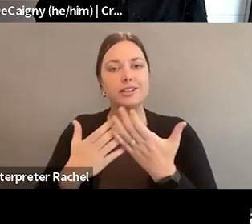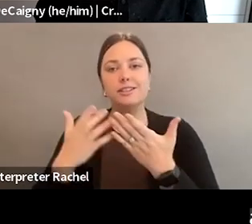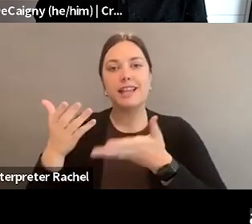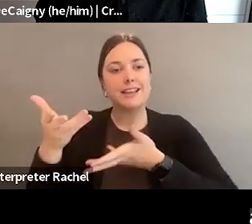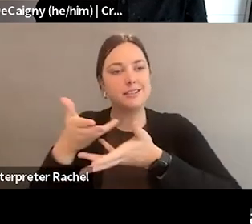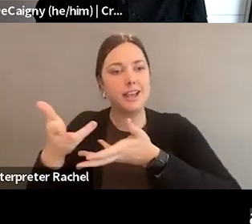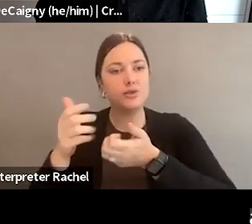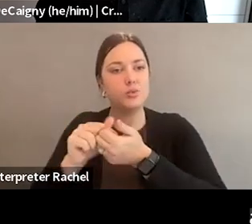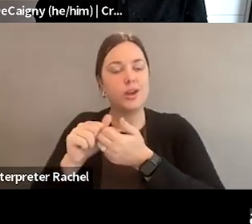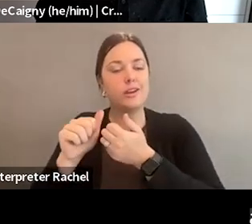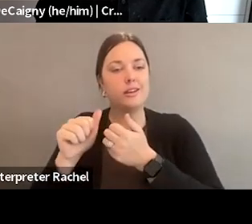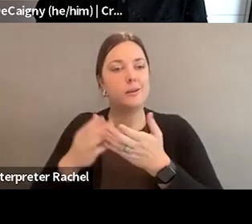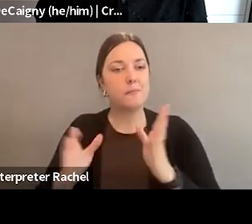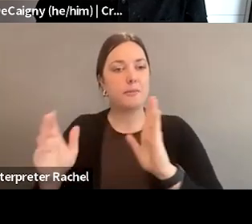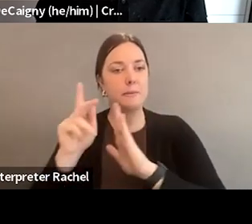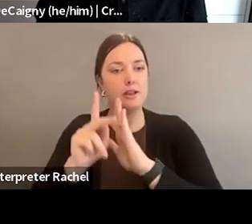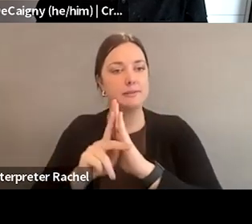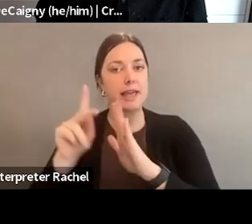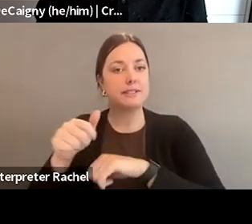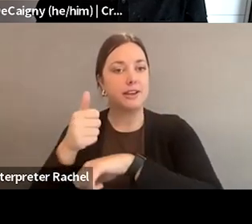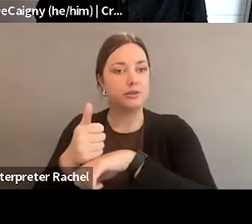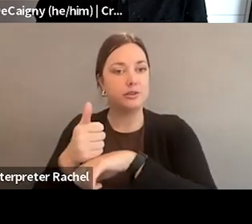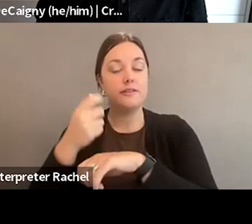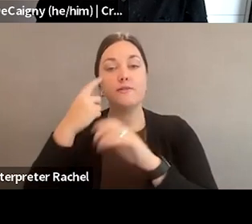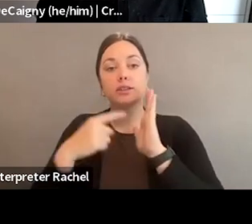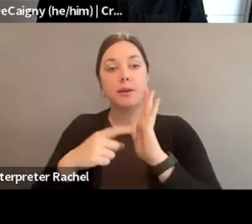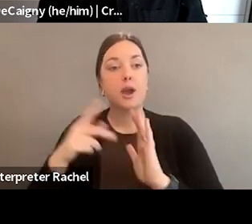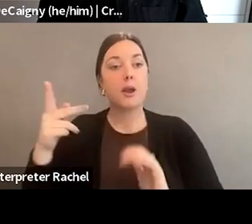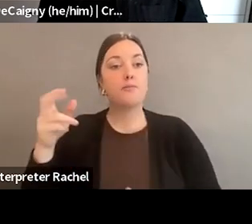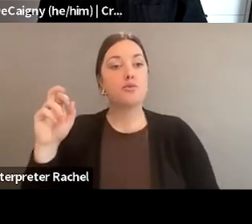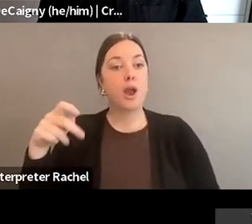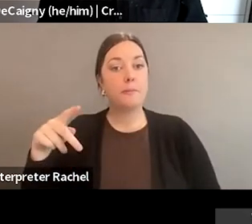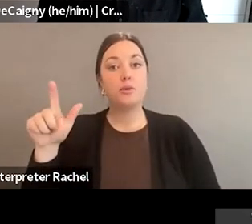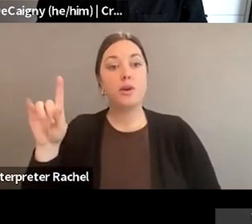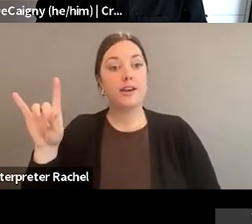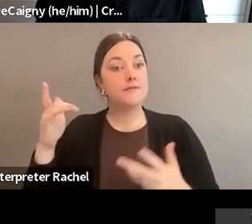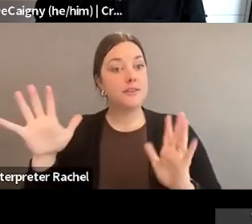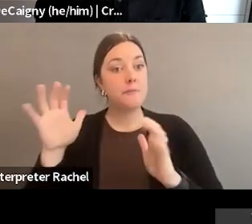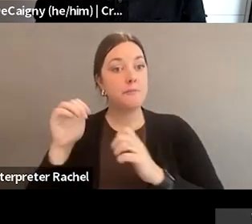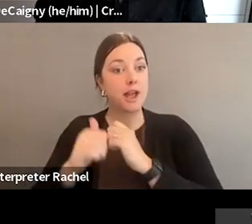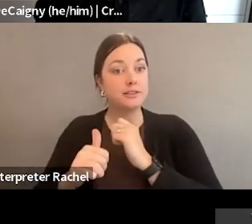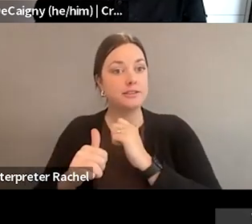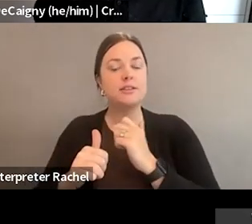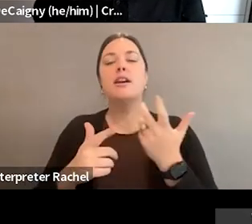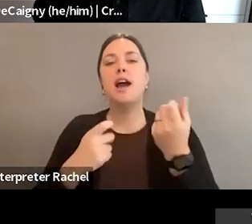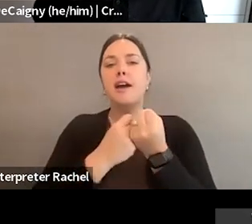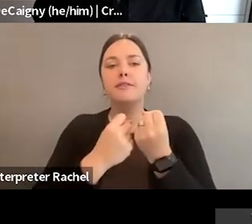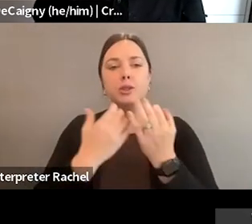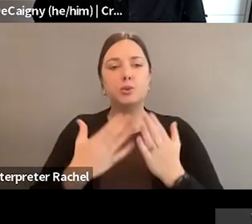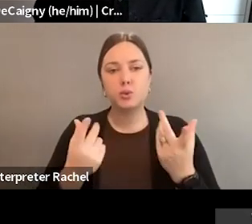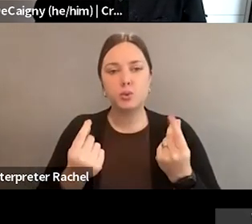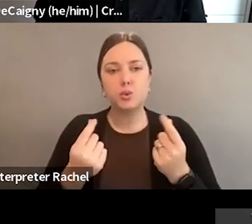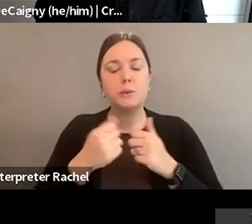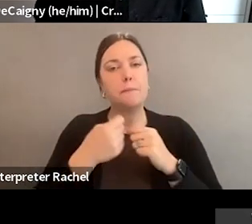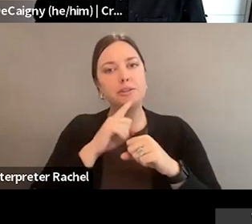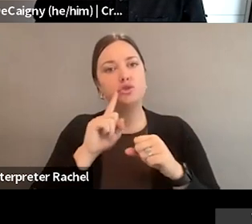policy implementation? For example, now that Prop 28 has passed, what can advocates do to ensure the measure is effectively